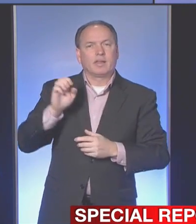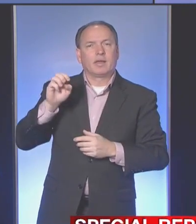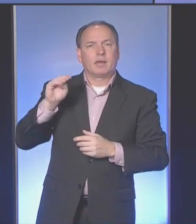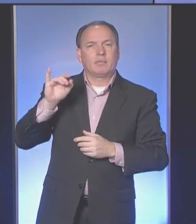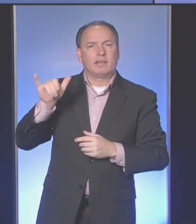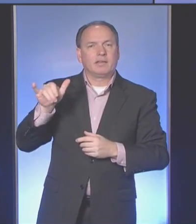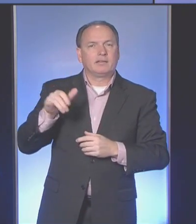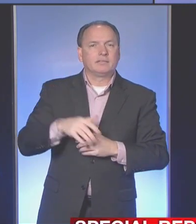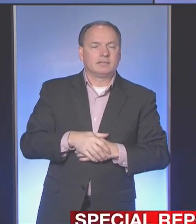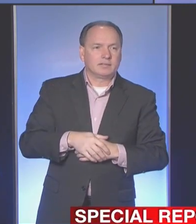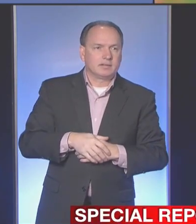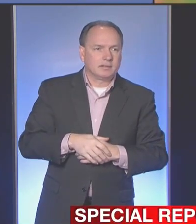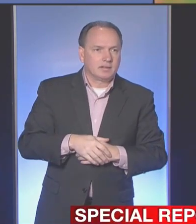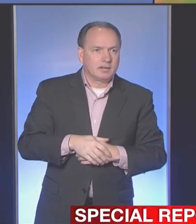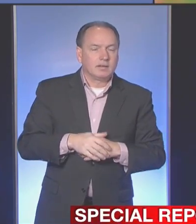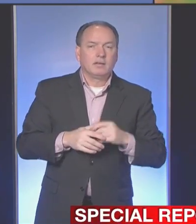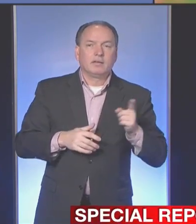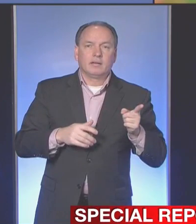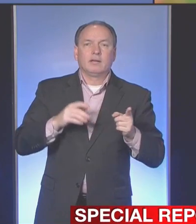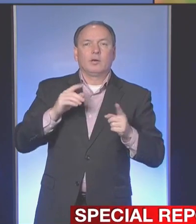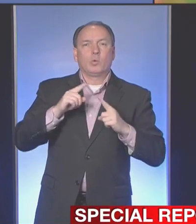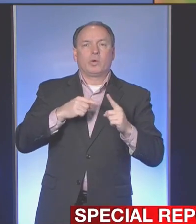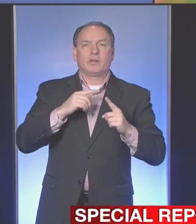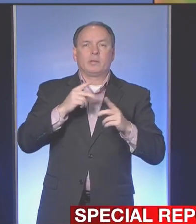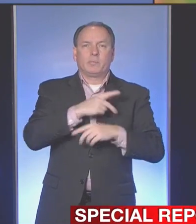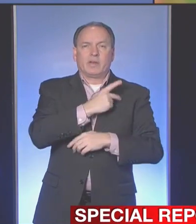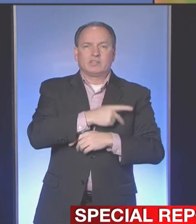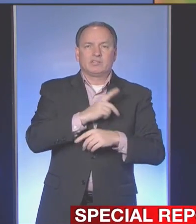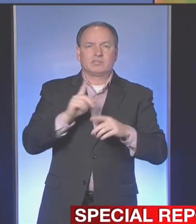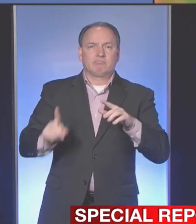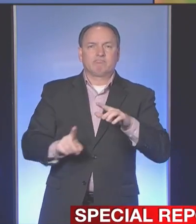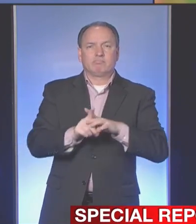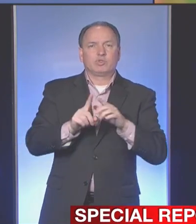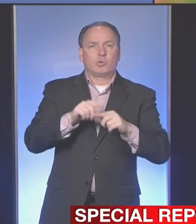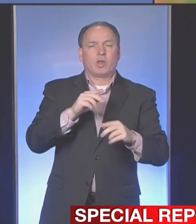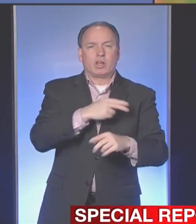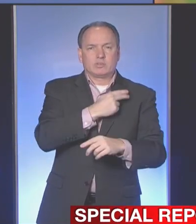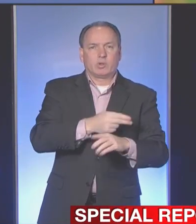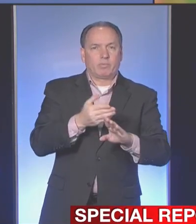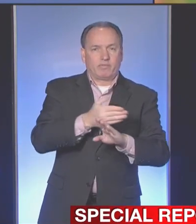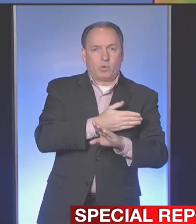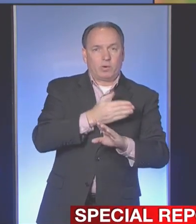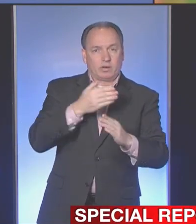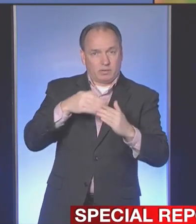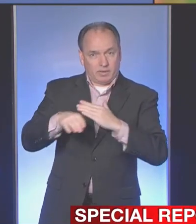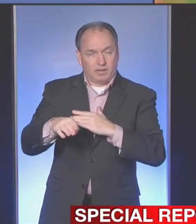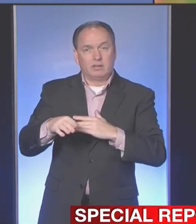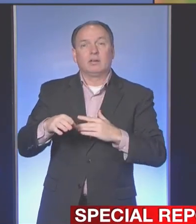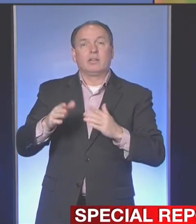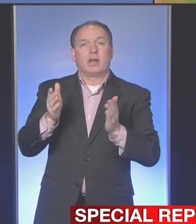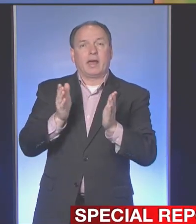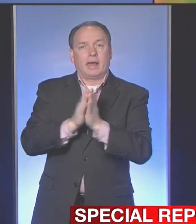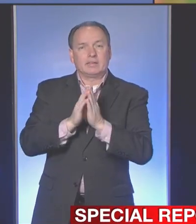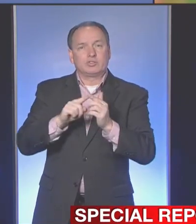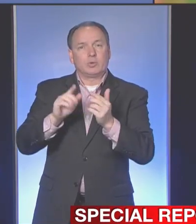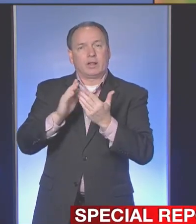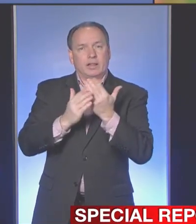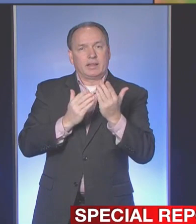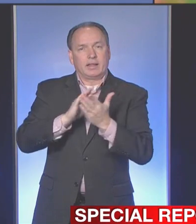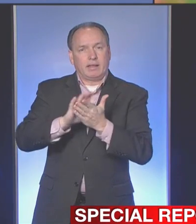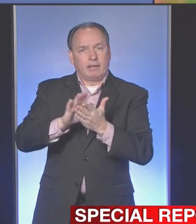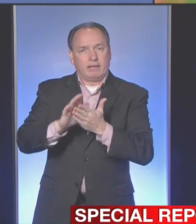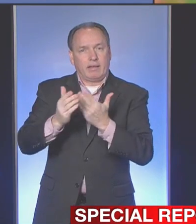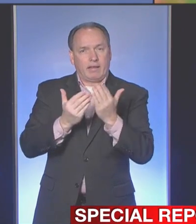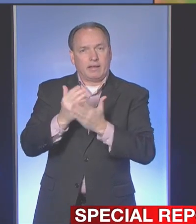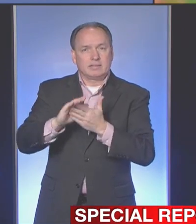When patients present to the hospital before coming in they are screened with a series of questions asked to clean their hands and put on a